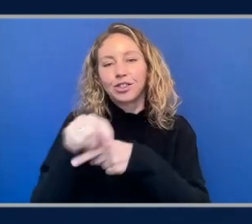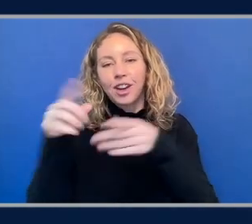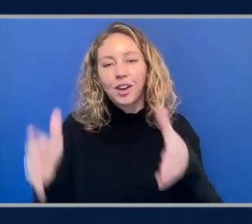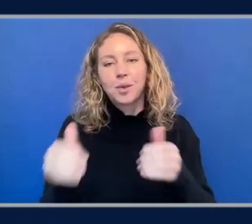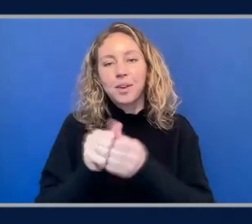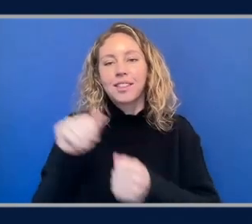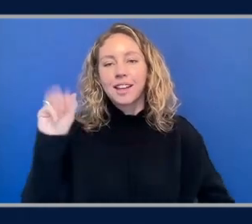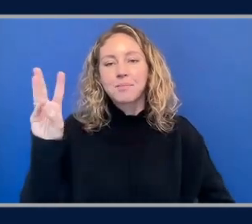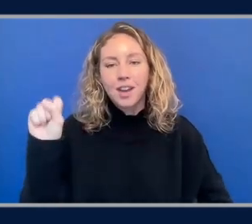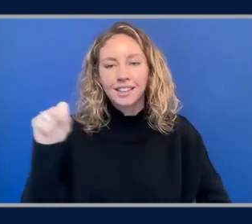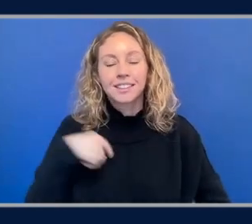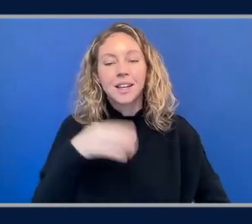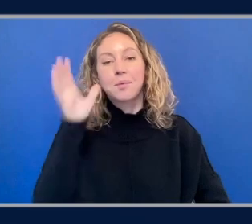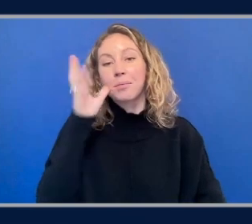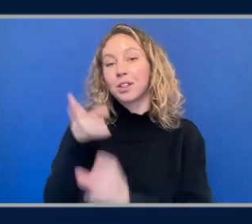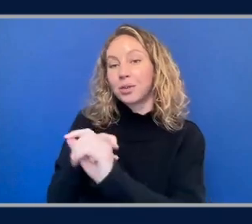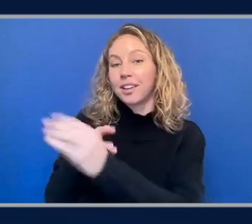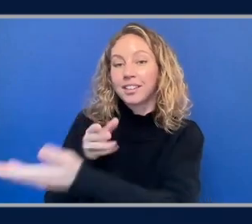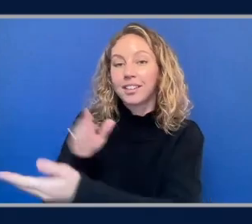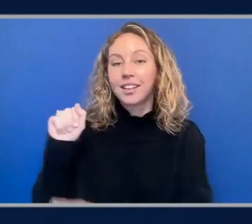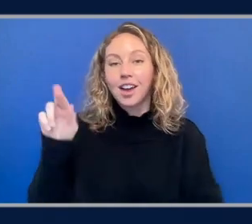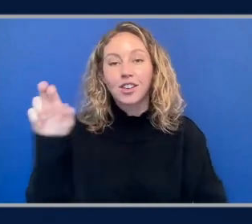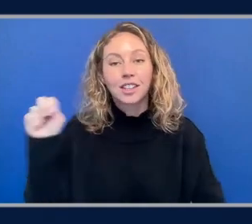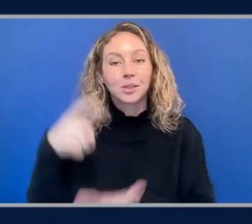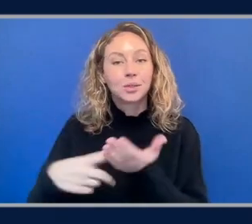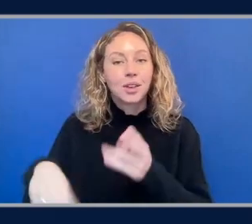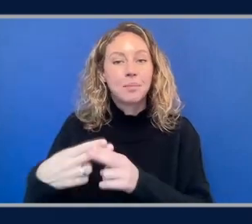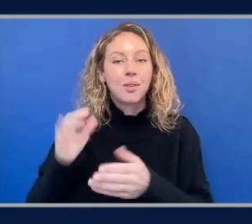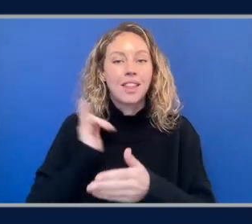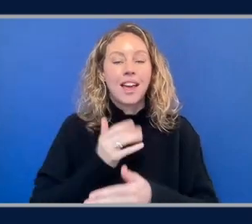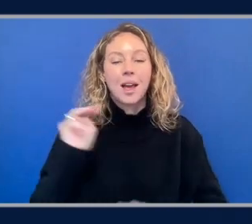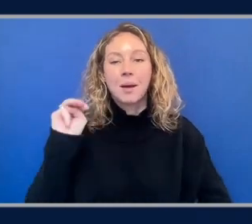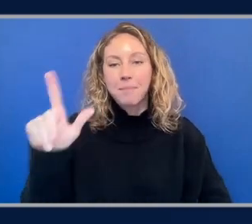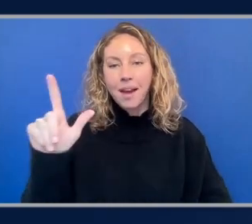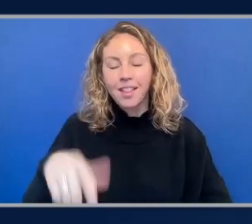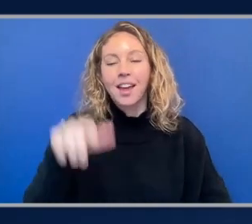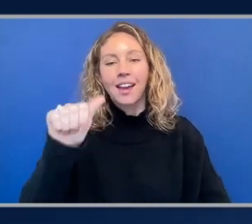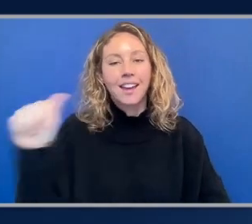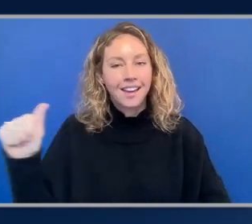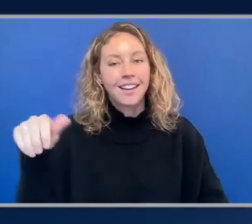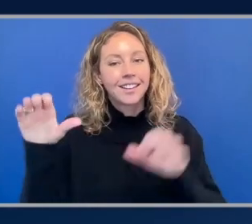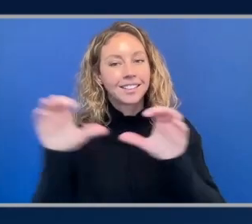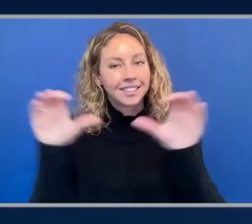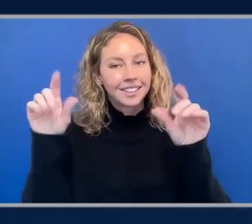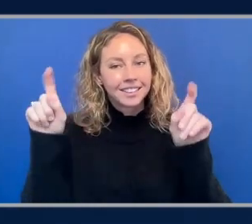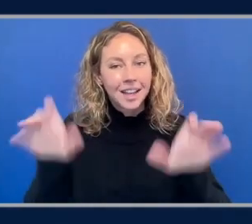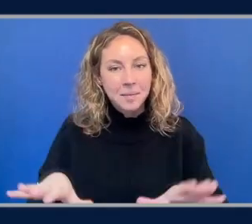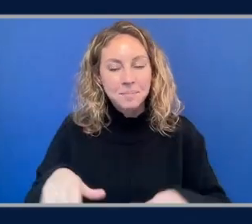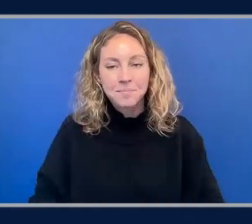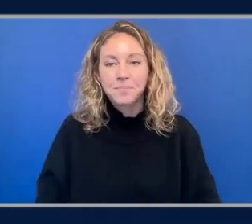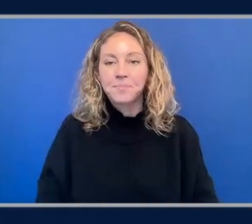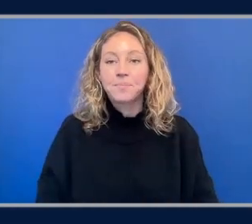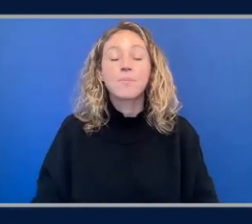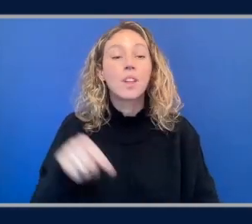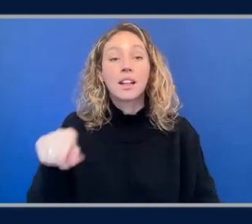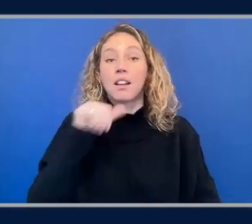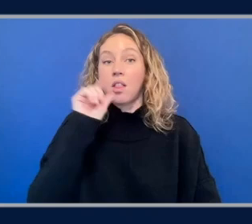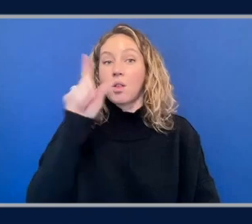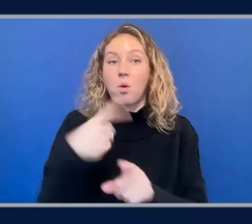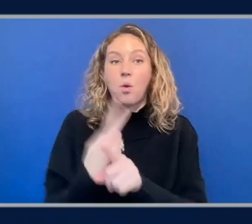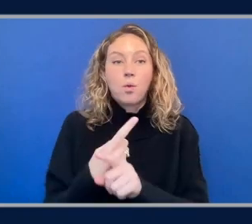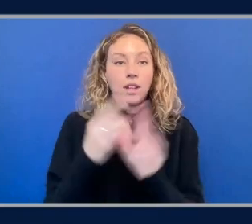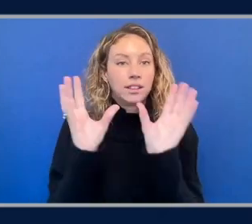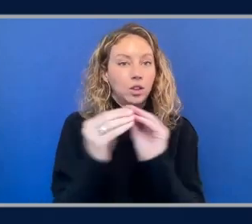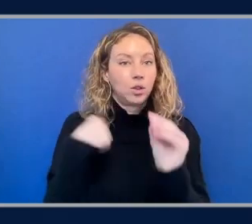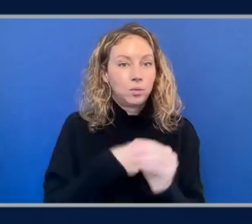I'll be joining Aaron here to talk about the ML engineer associate exam. Now this isn't the only session that we have